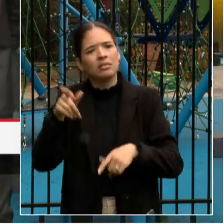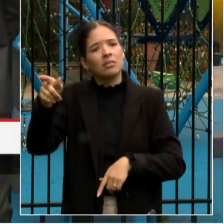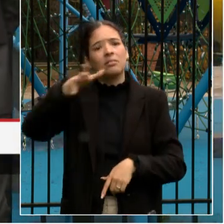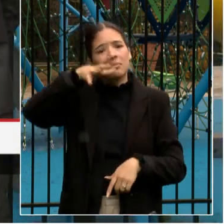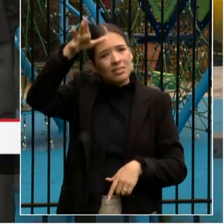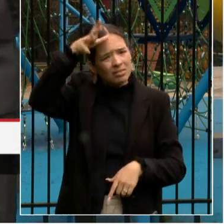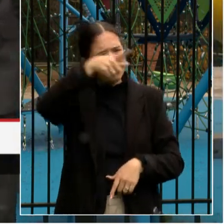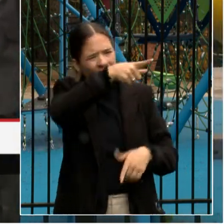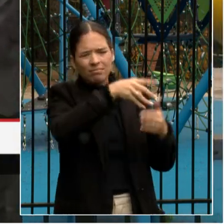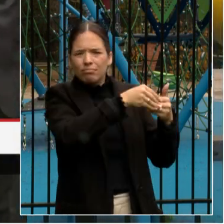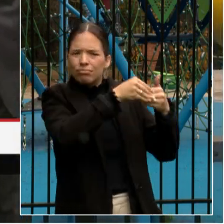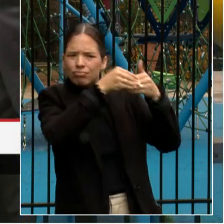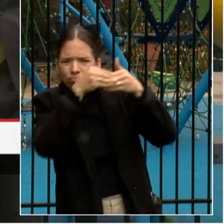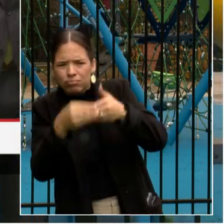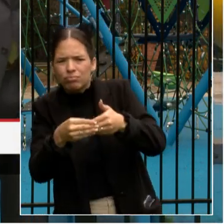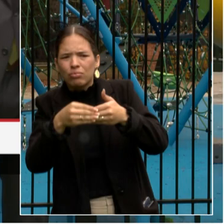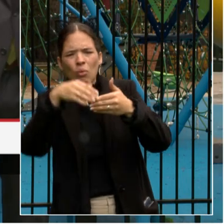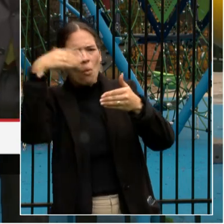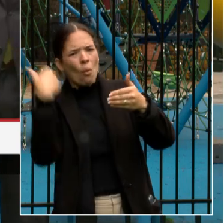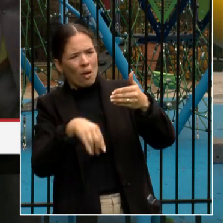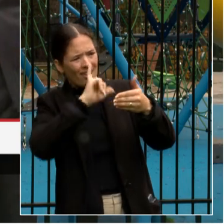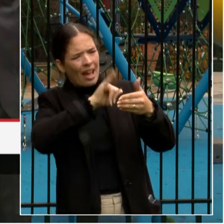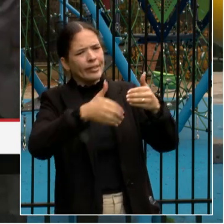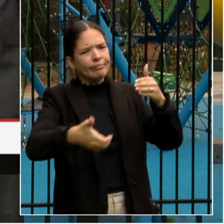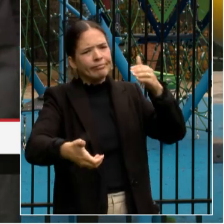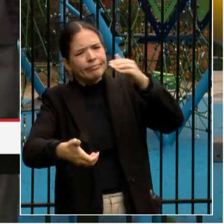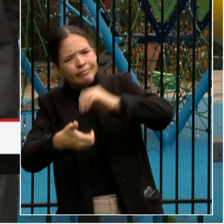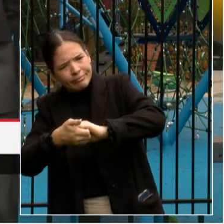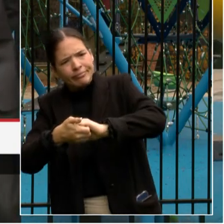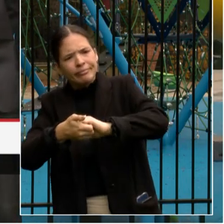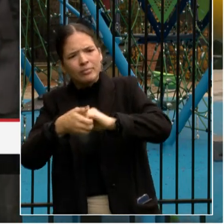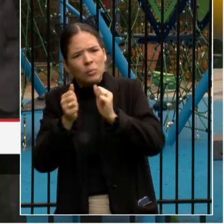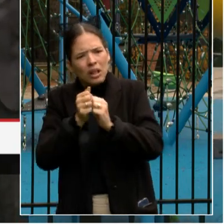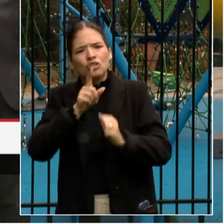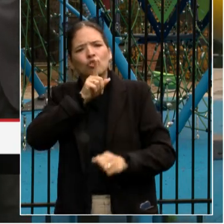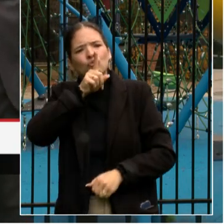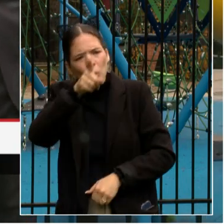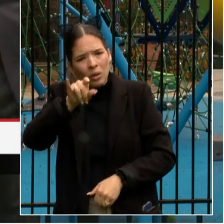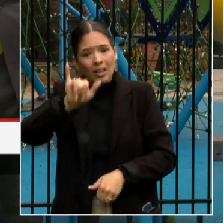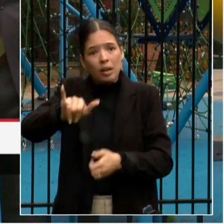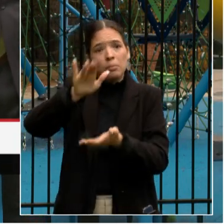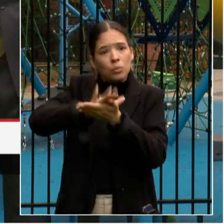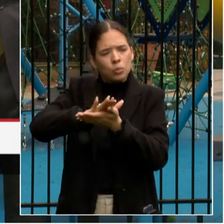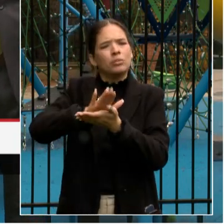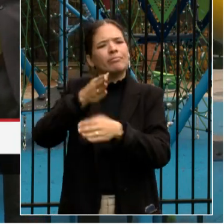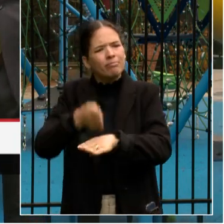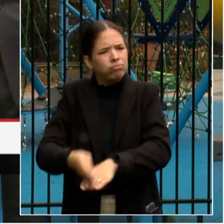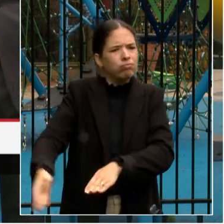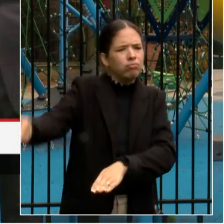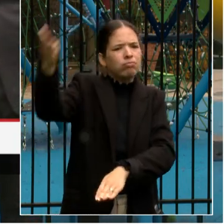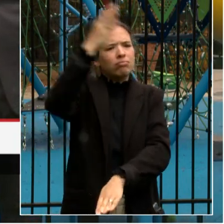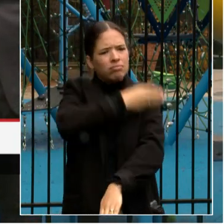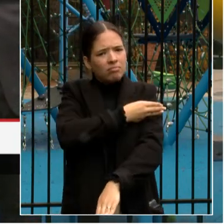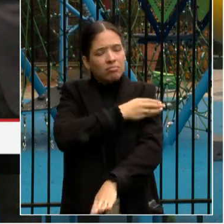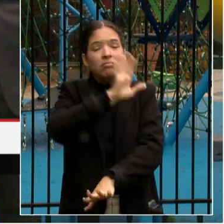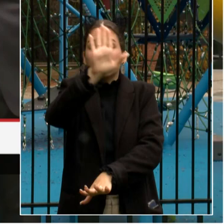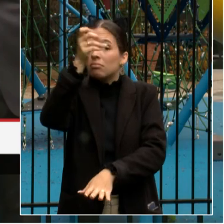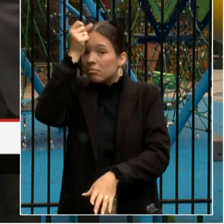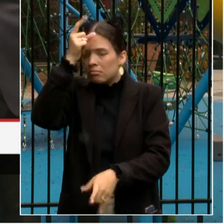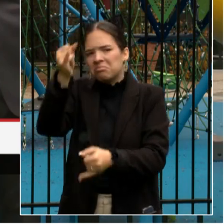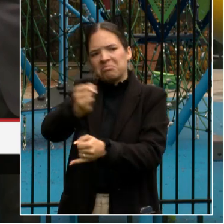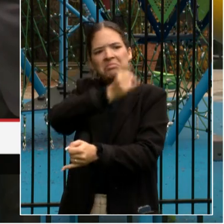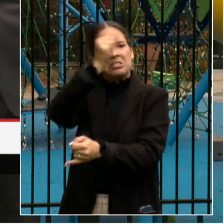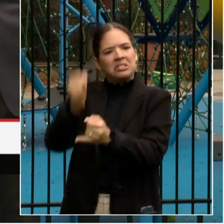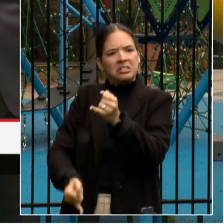who's always working hand-in-hand with us to better our school communities. And our final speaker will be our Chancellor